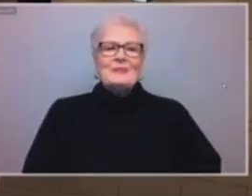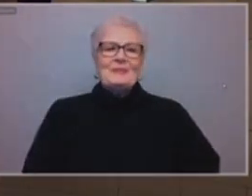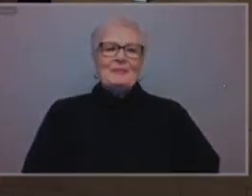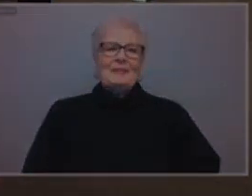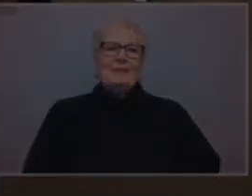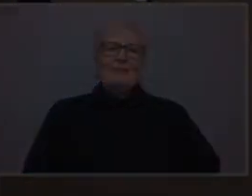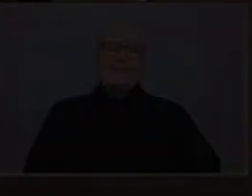You will now now hear You